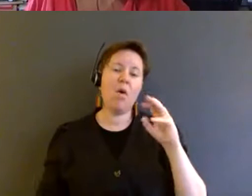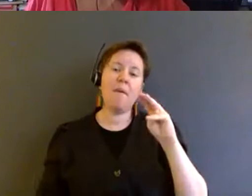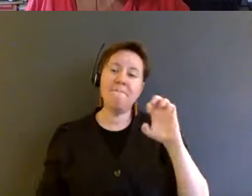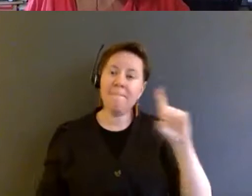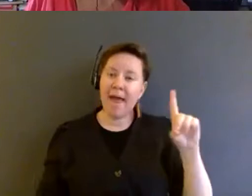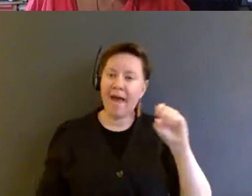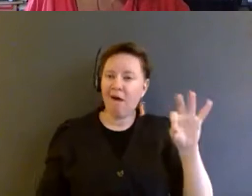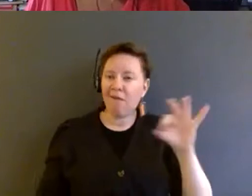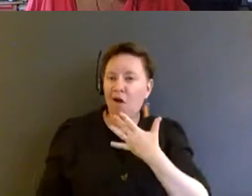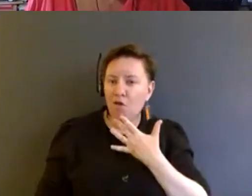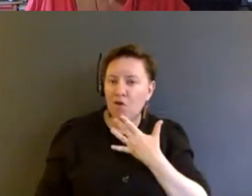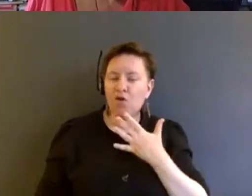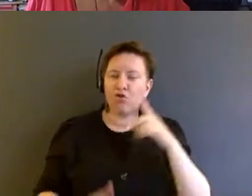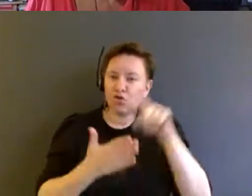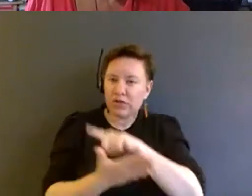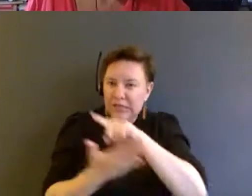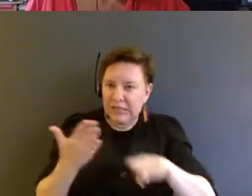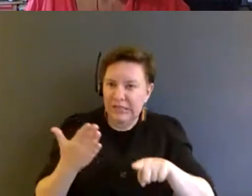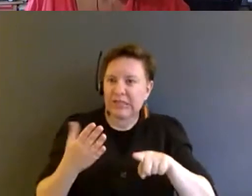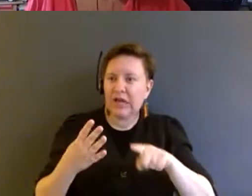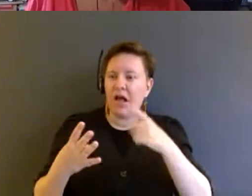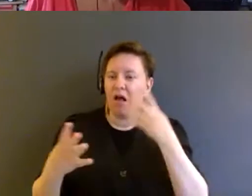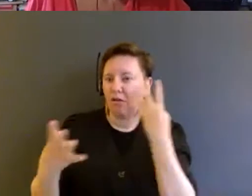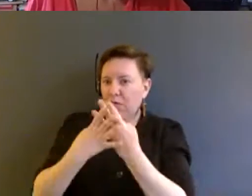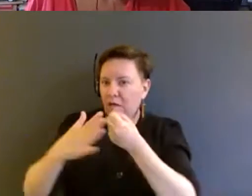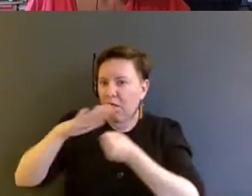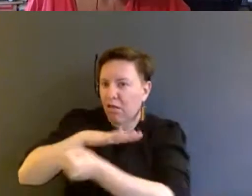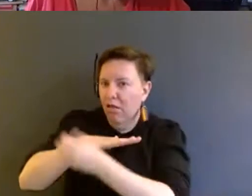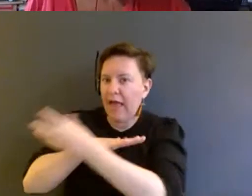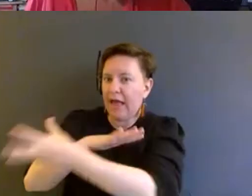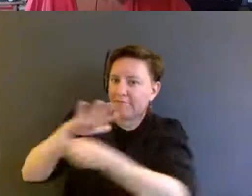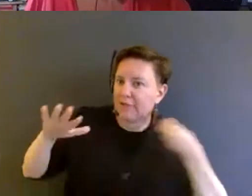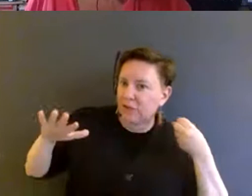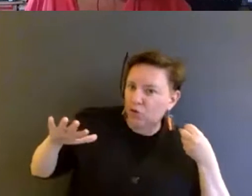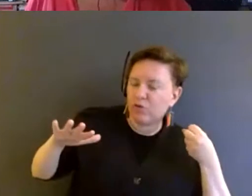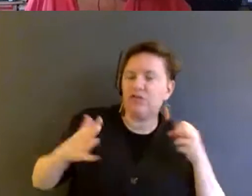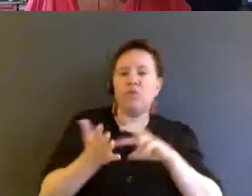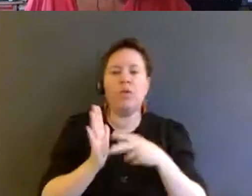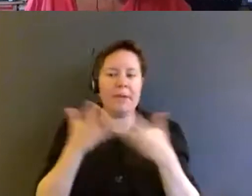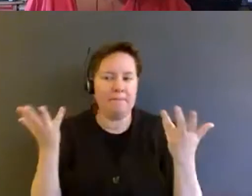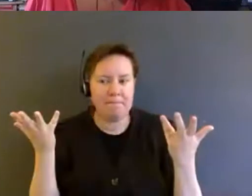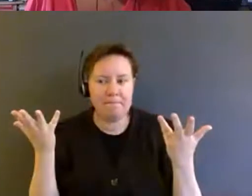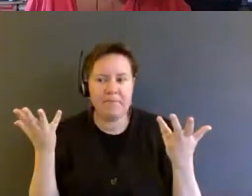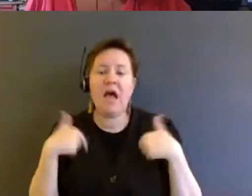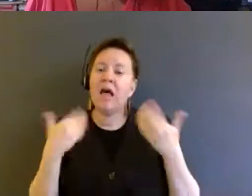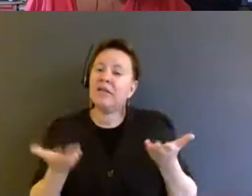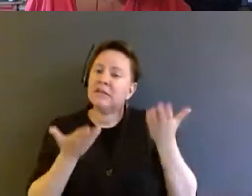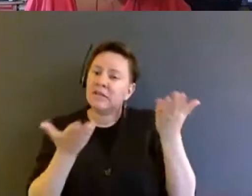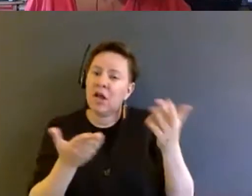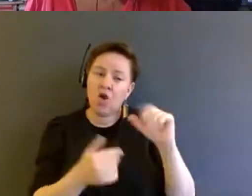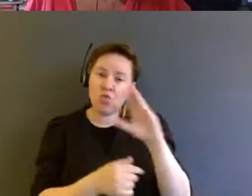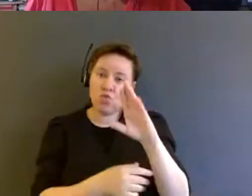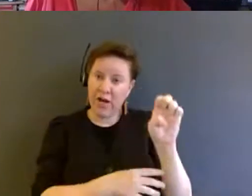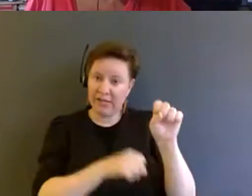incarceration and decarceration would mean. I suggest that race ability